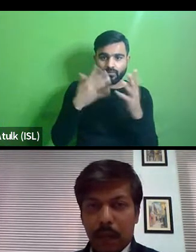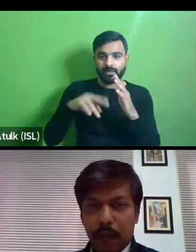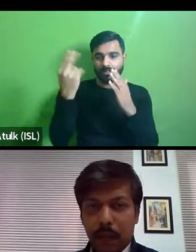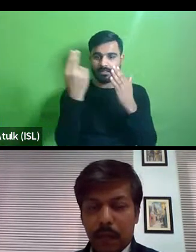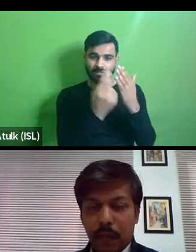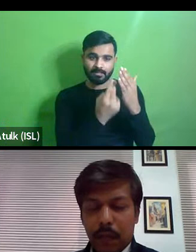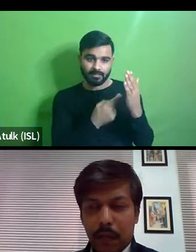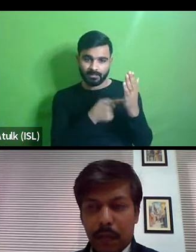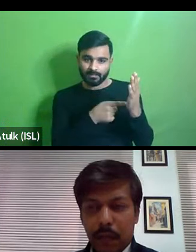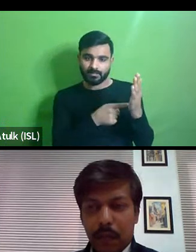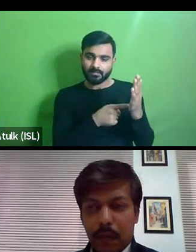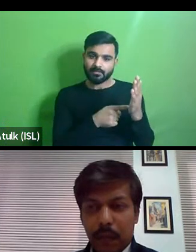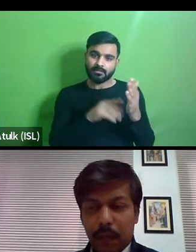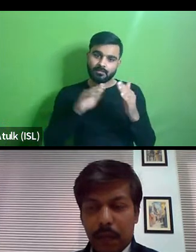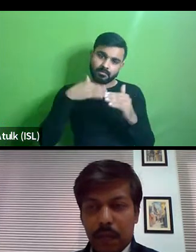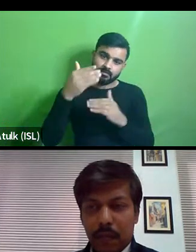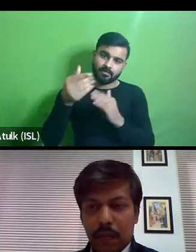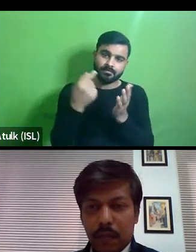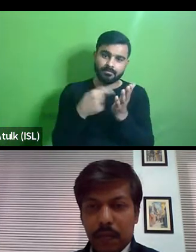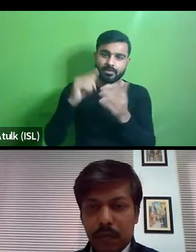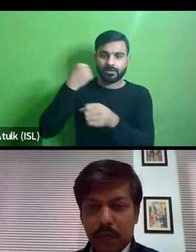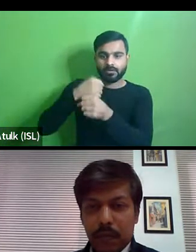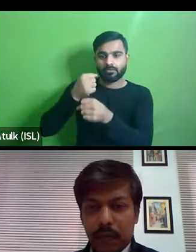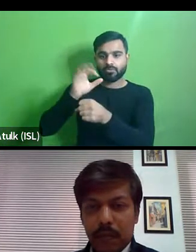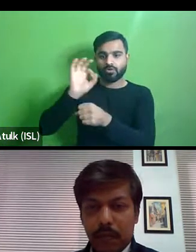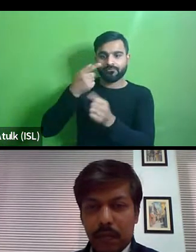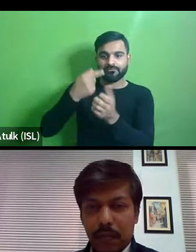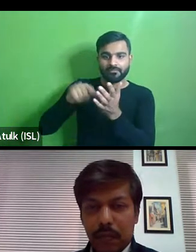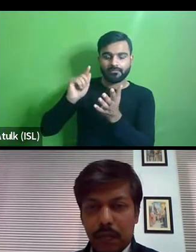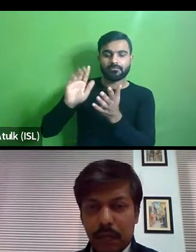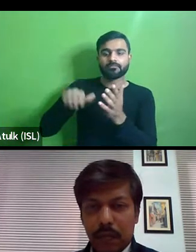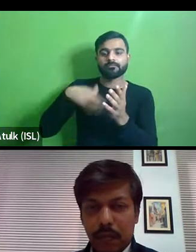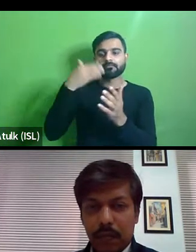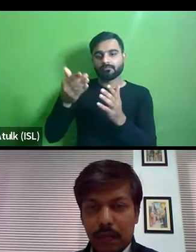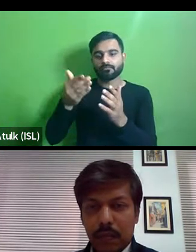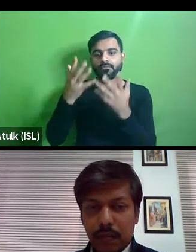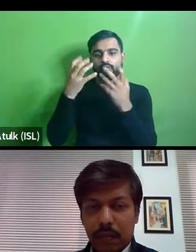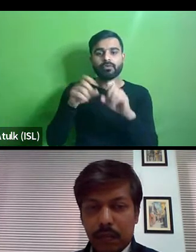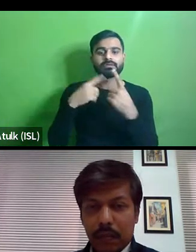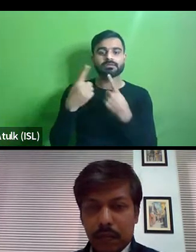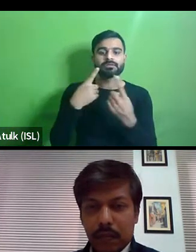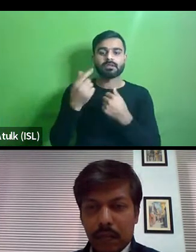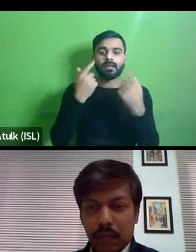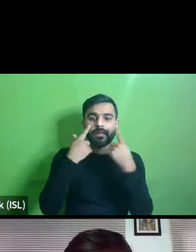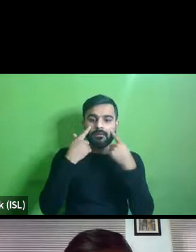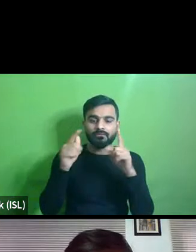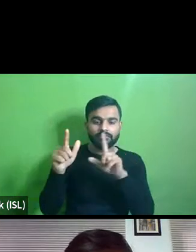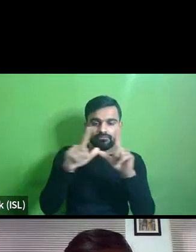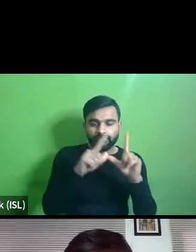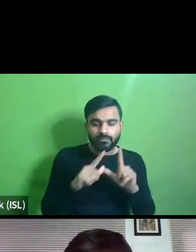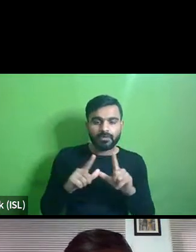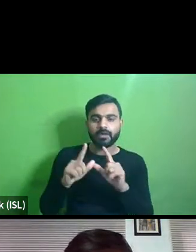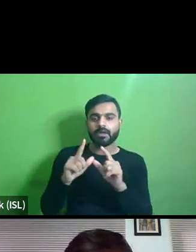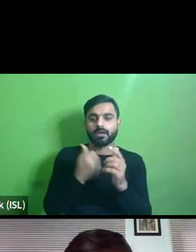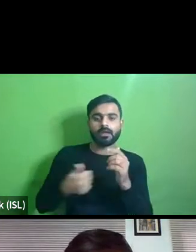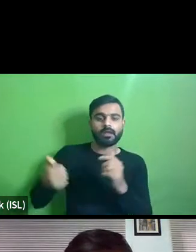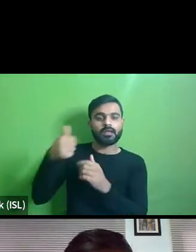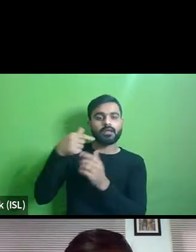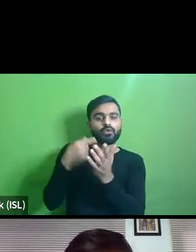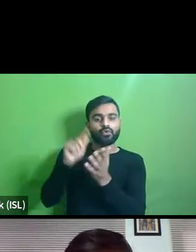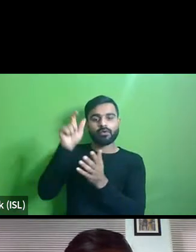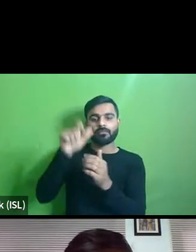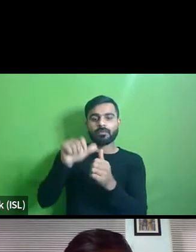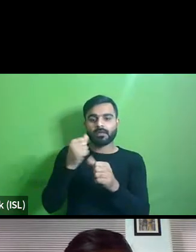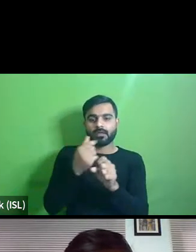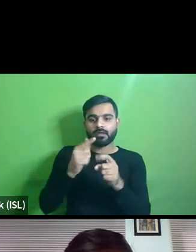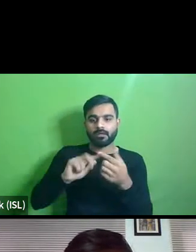are passed by a government officer passed on to the civic authorities laid out by some other agency